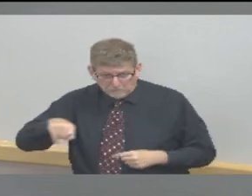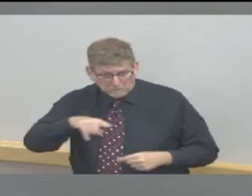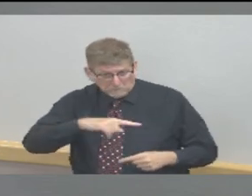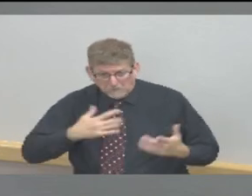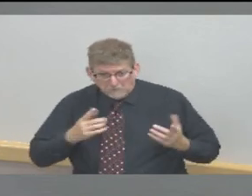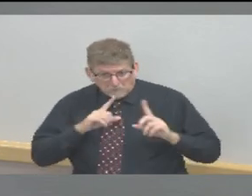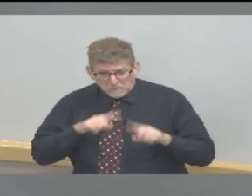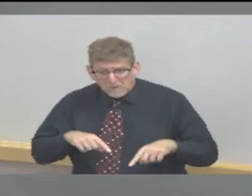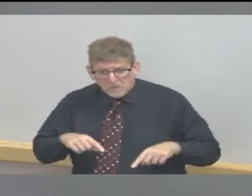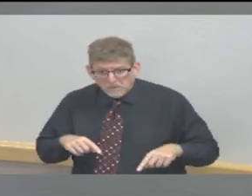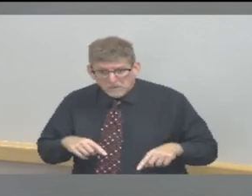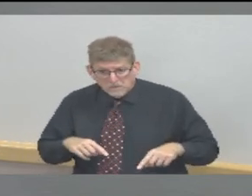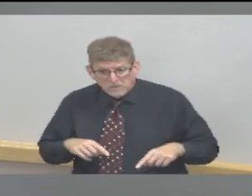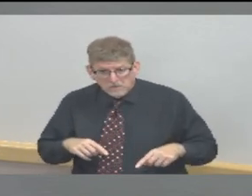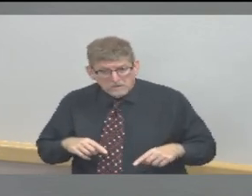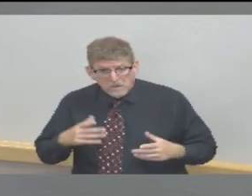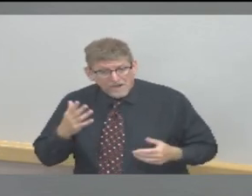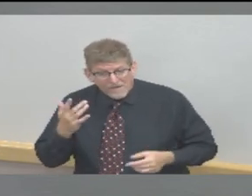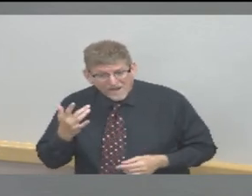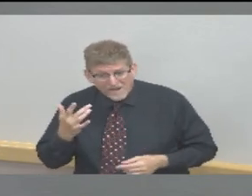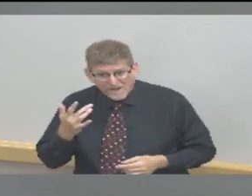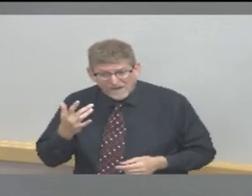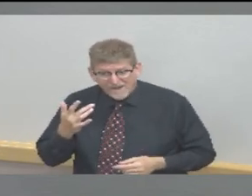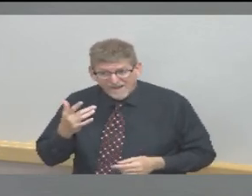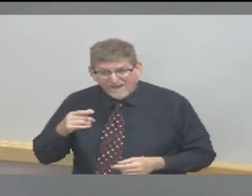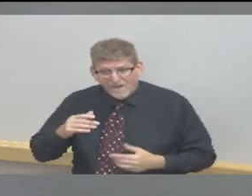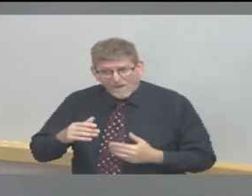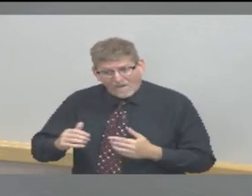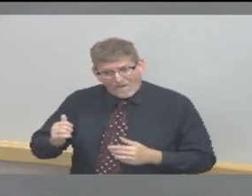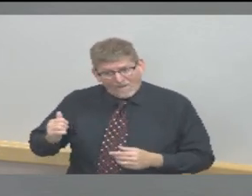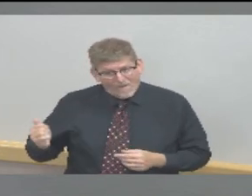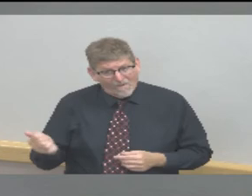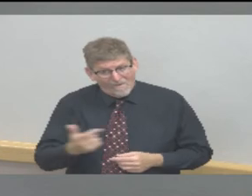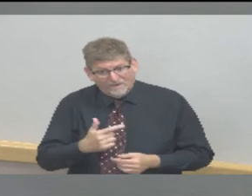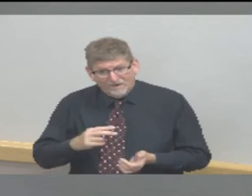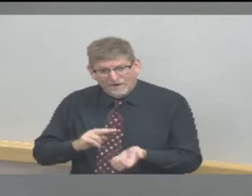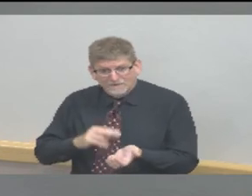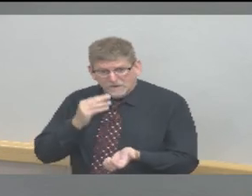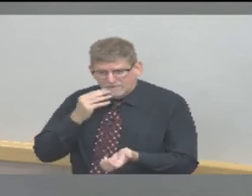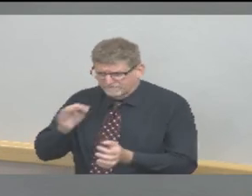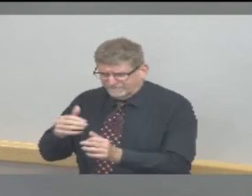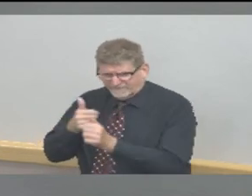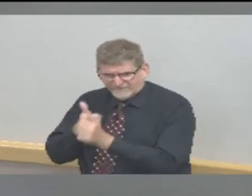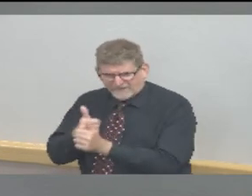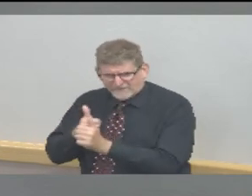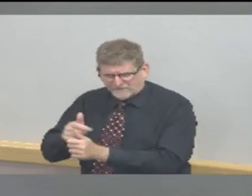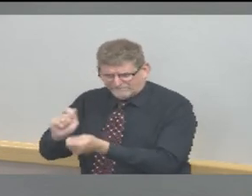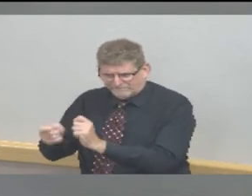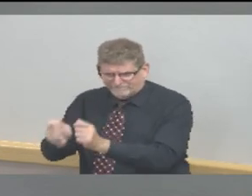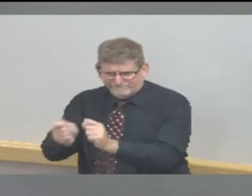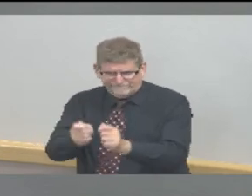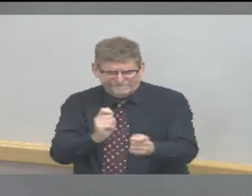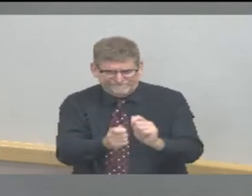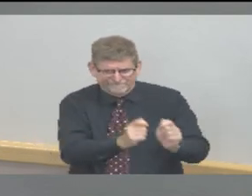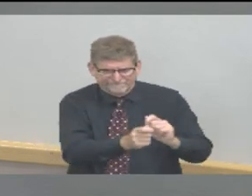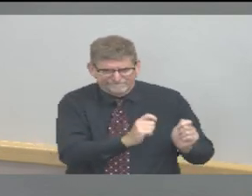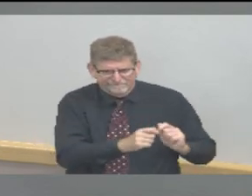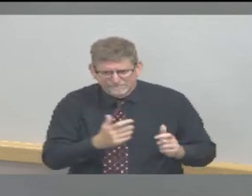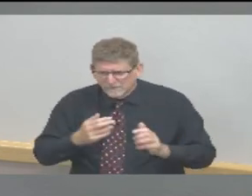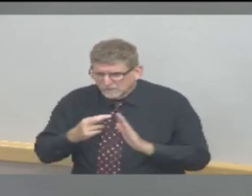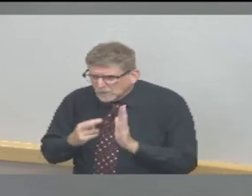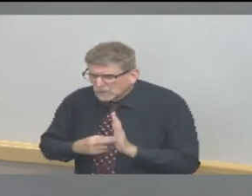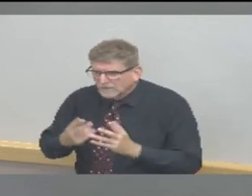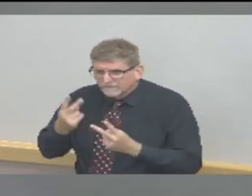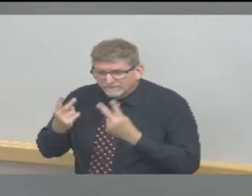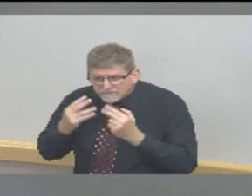excellent job that all of our facilities have been doing in terms of visitor restrictions and screening their